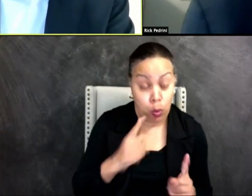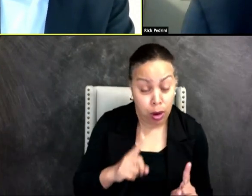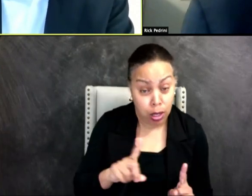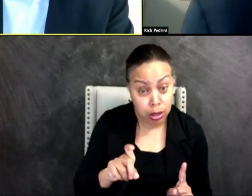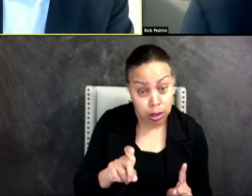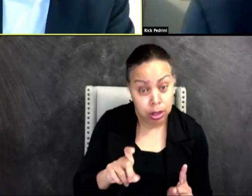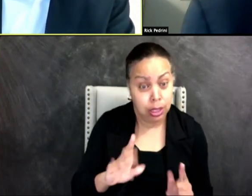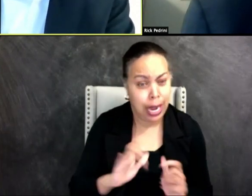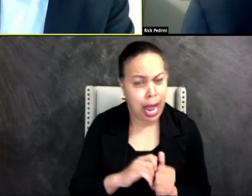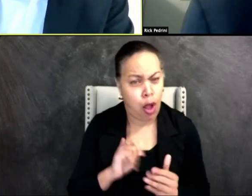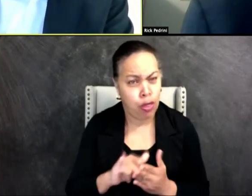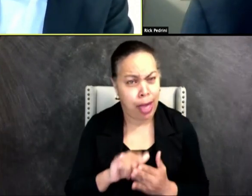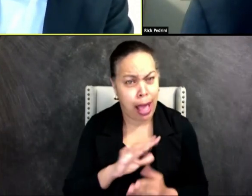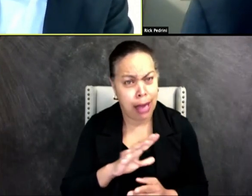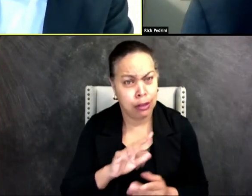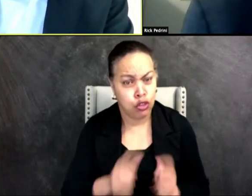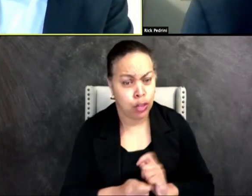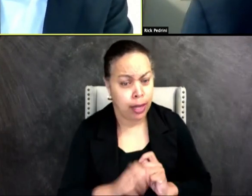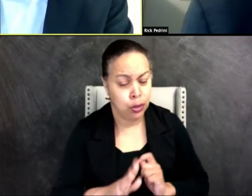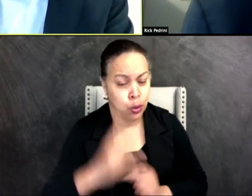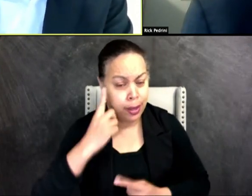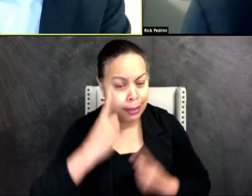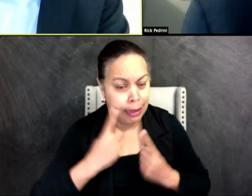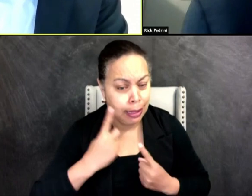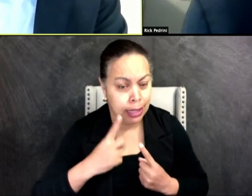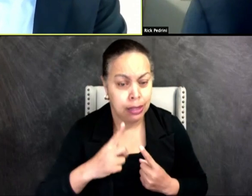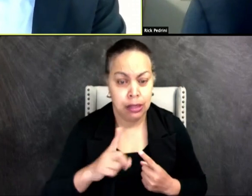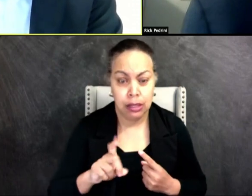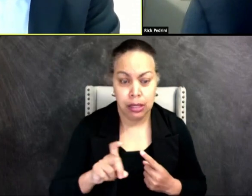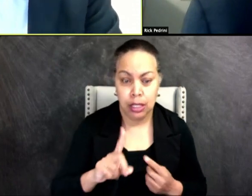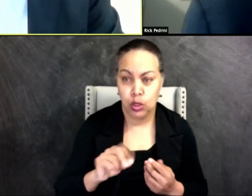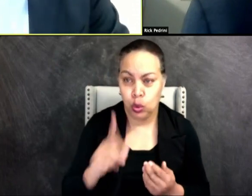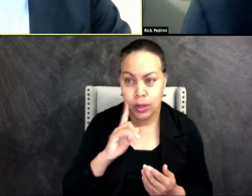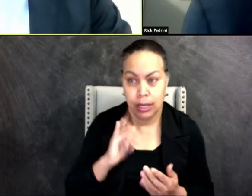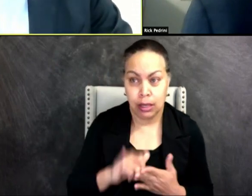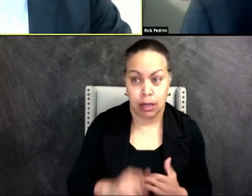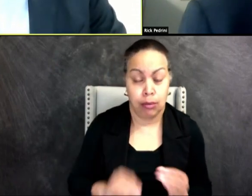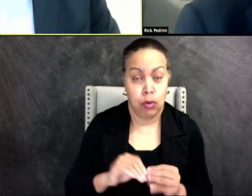did it evolve your thinking? And do you think that there's more work to do?